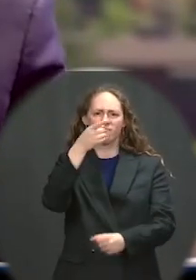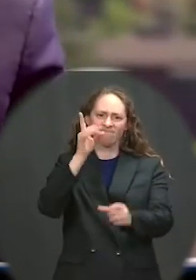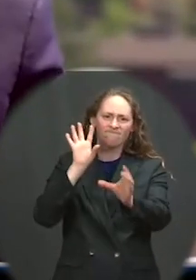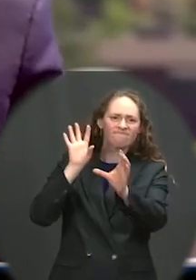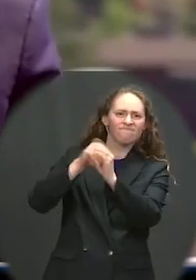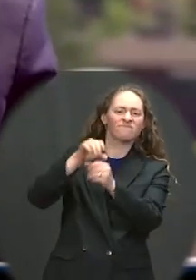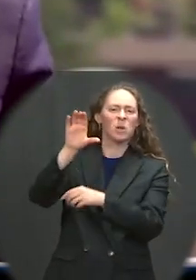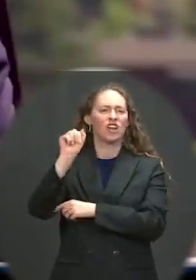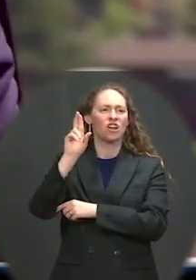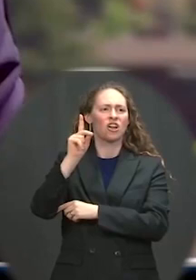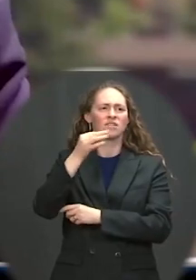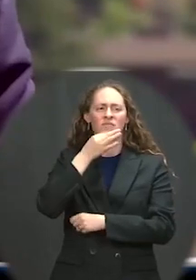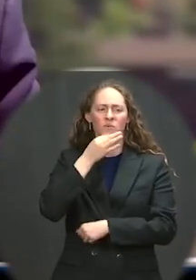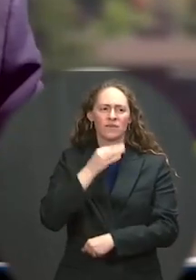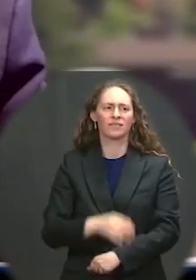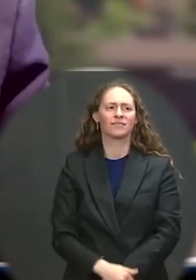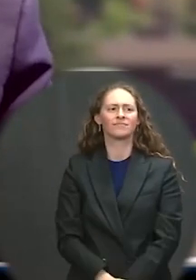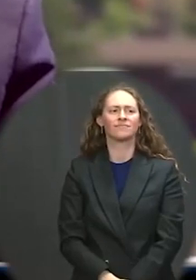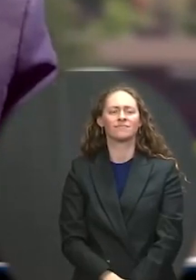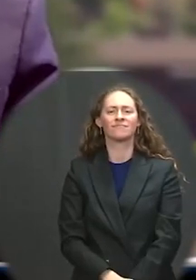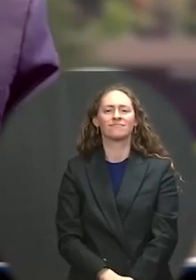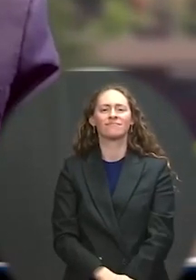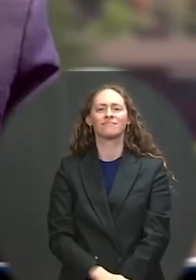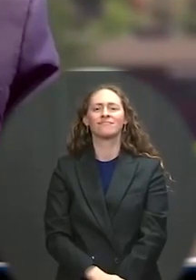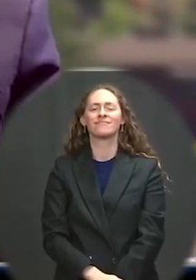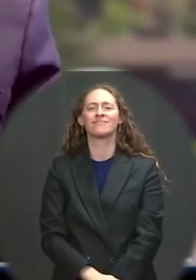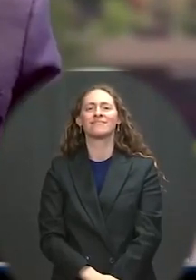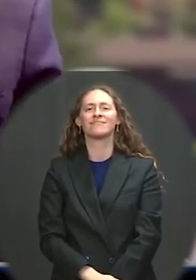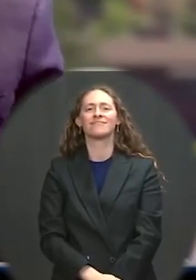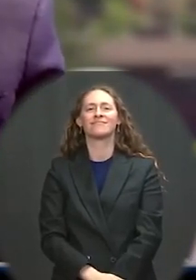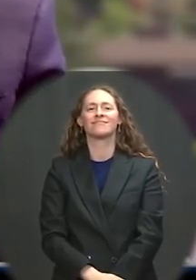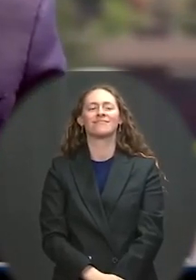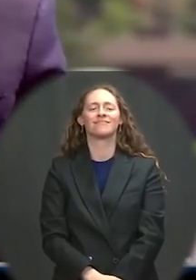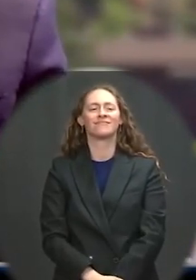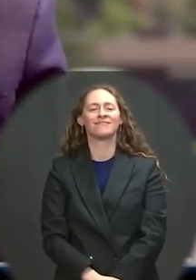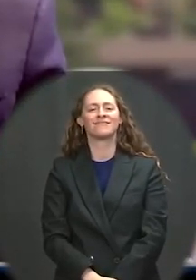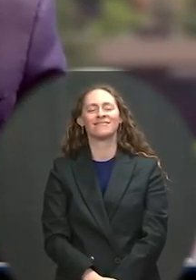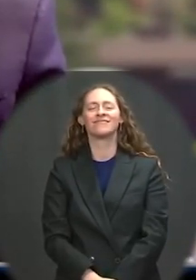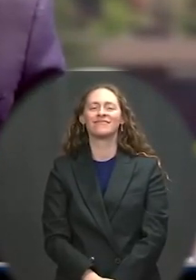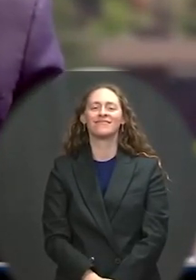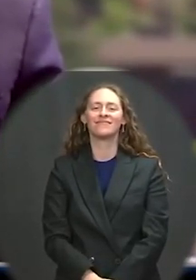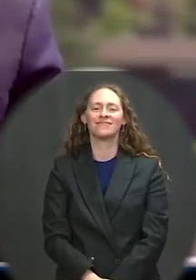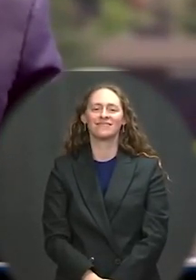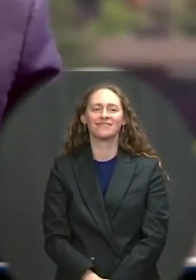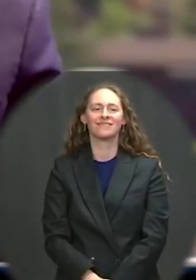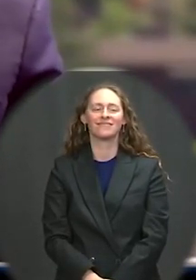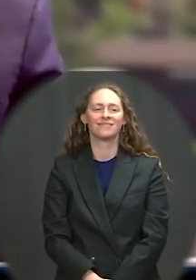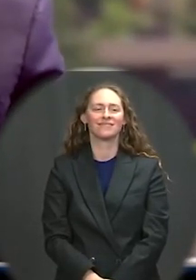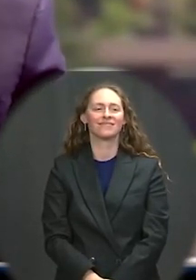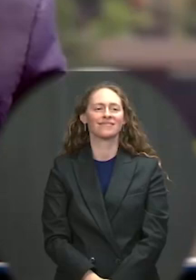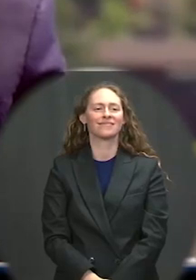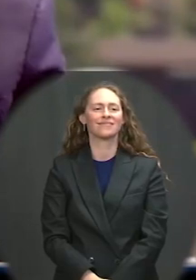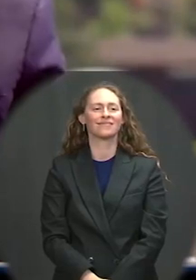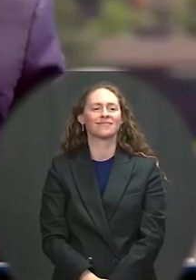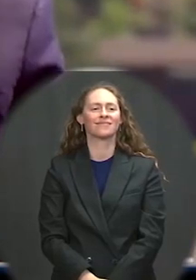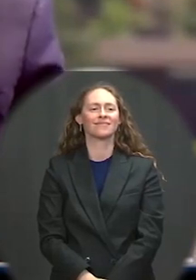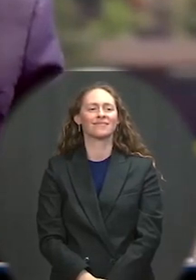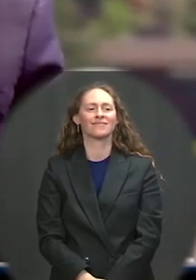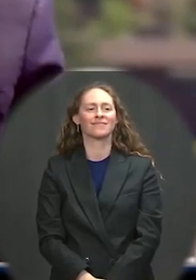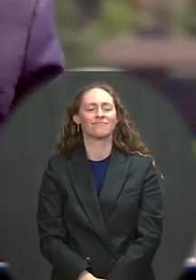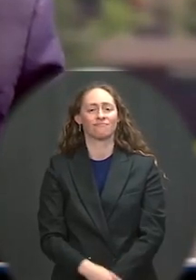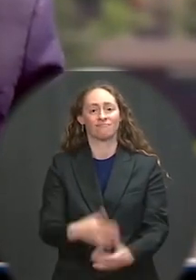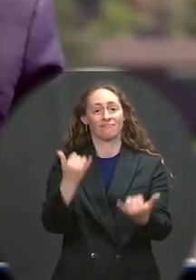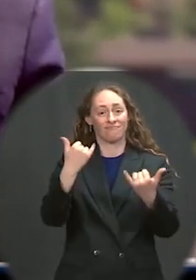bucks in his pocket. And before — before I go much further, as your Commander-in-Chief, I've been looking